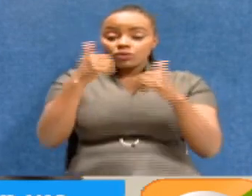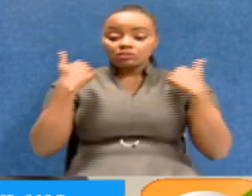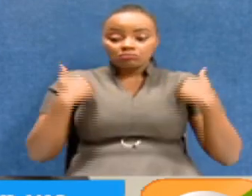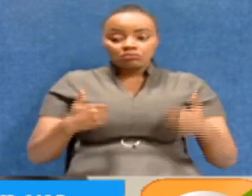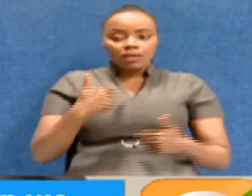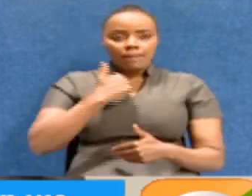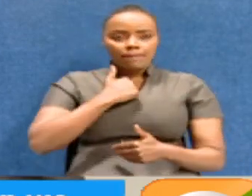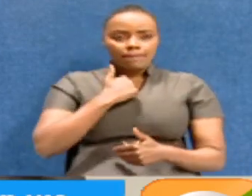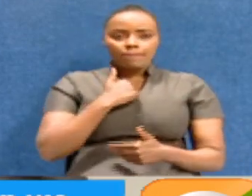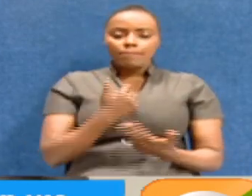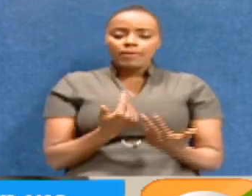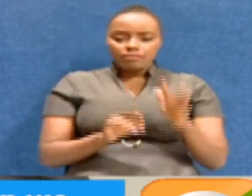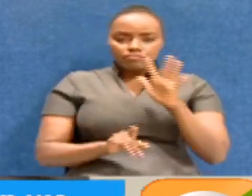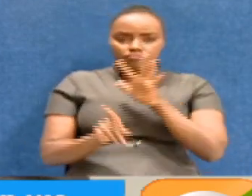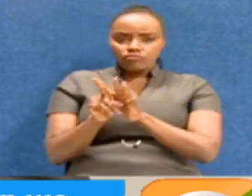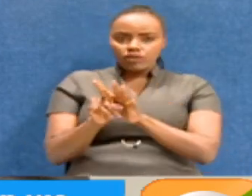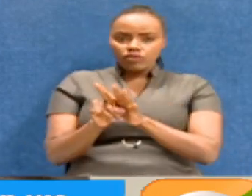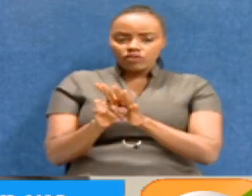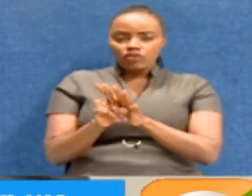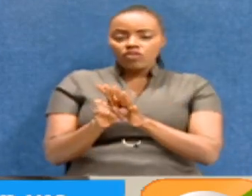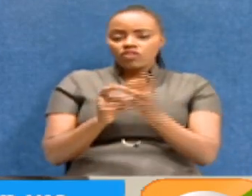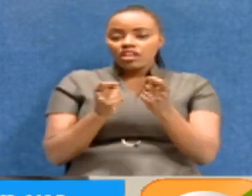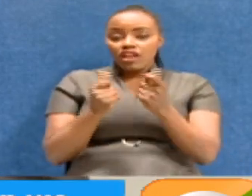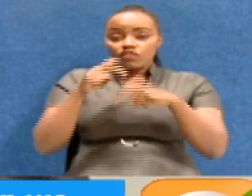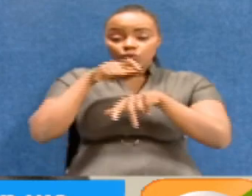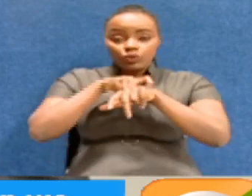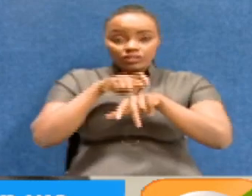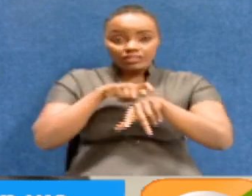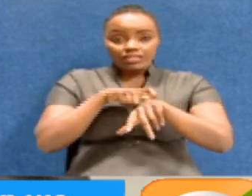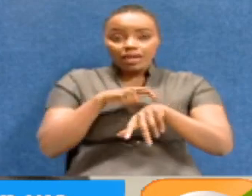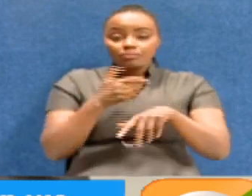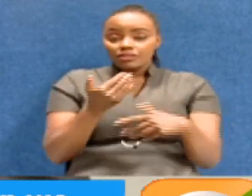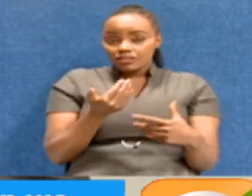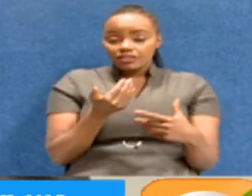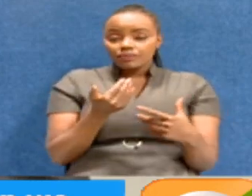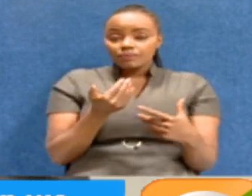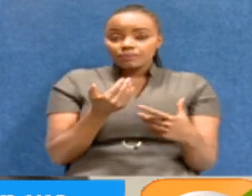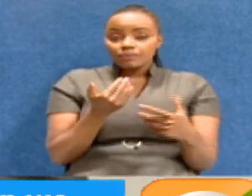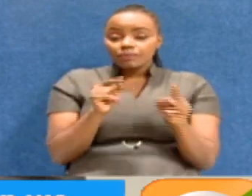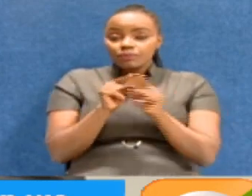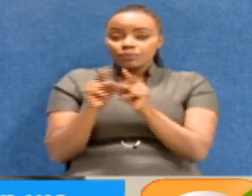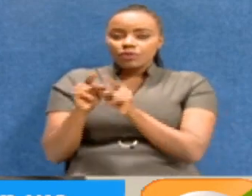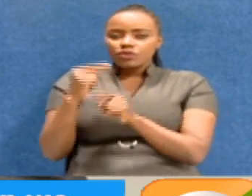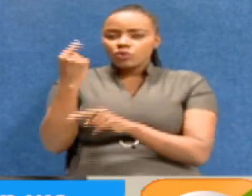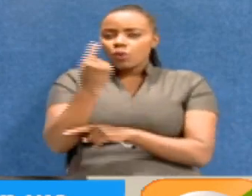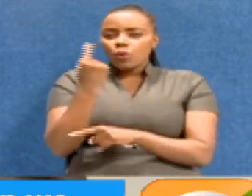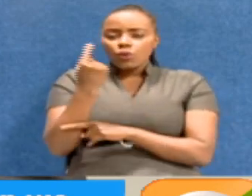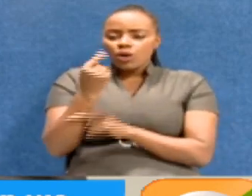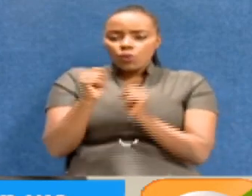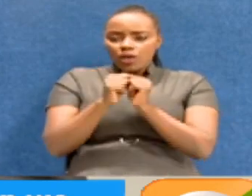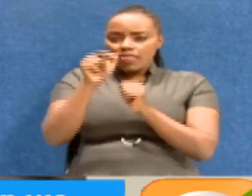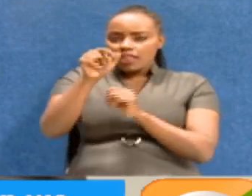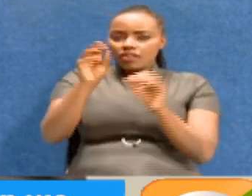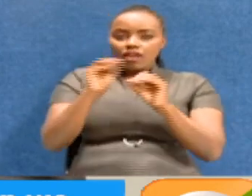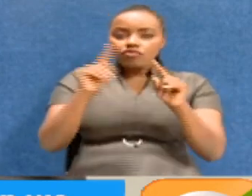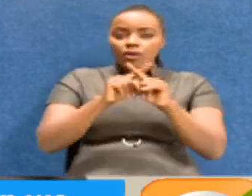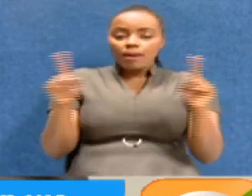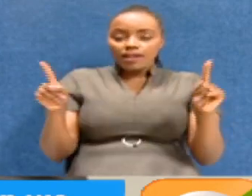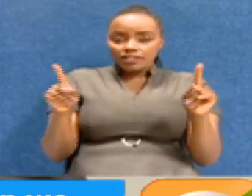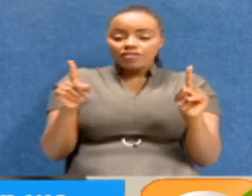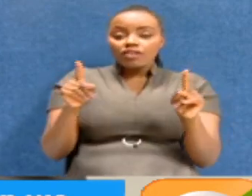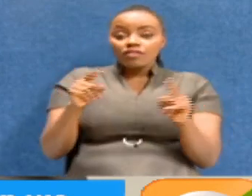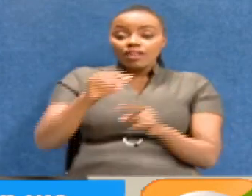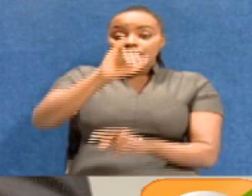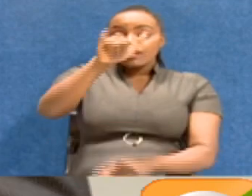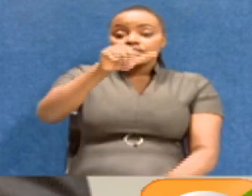I personally raised with him on several occasions. And not just with him, I raised it with members of the